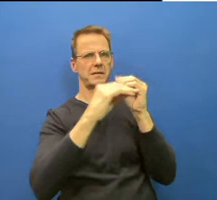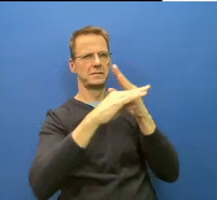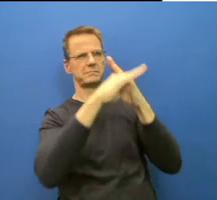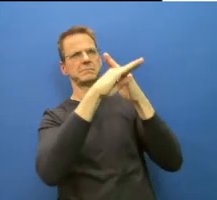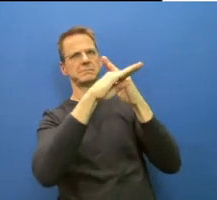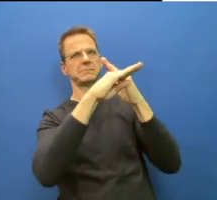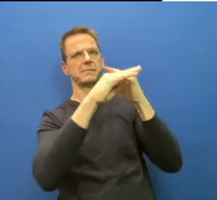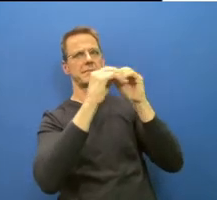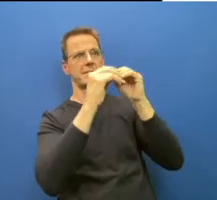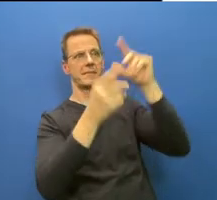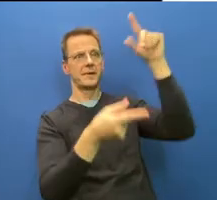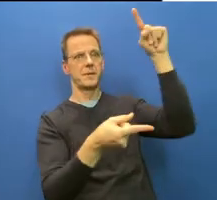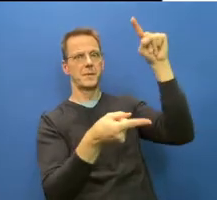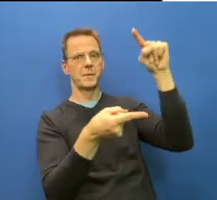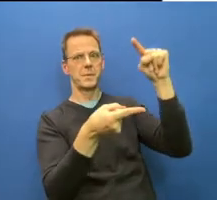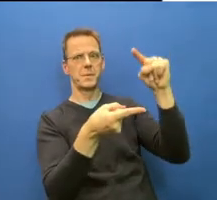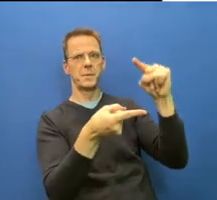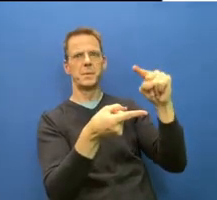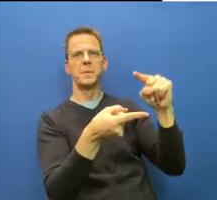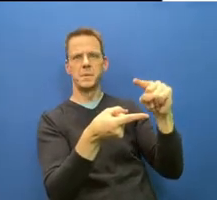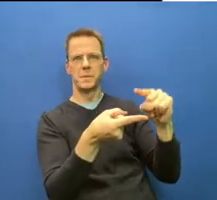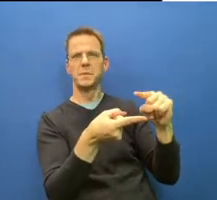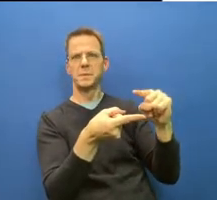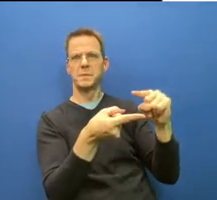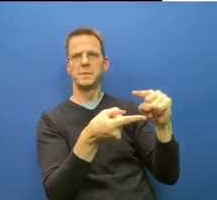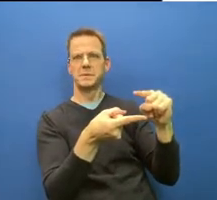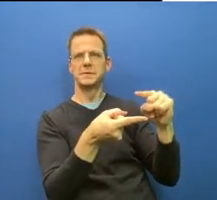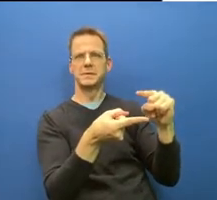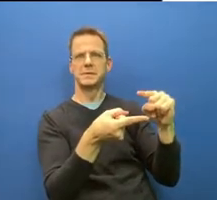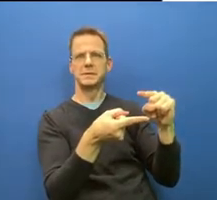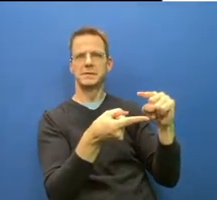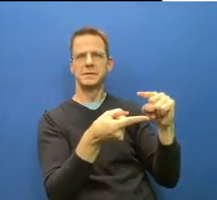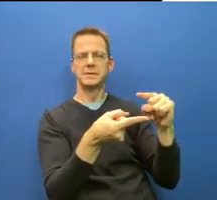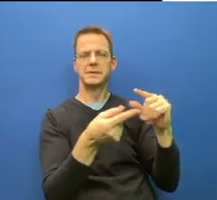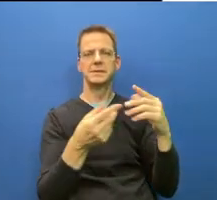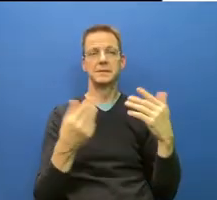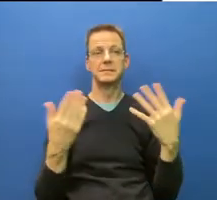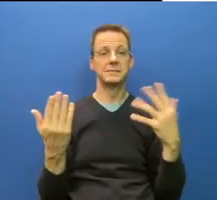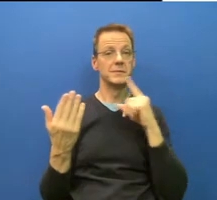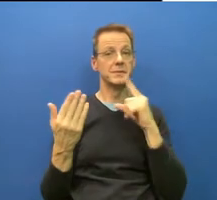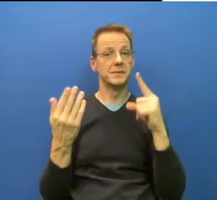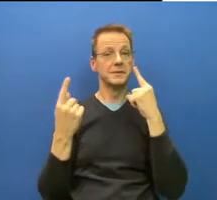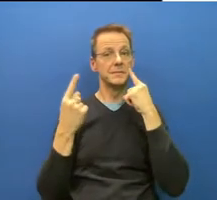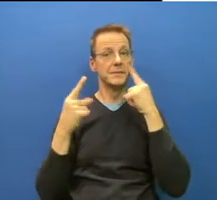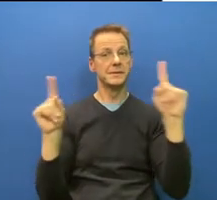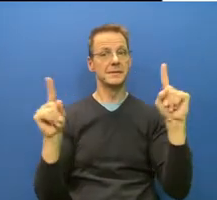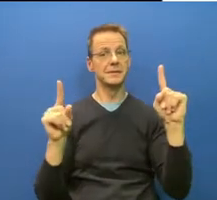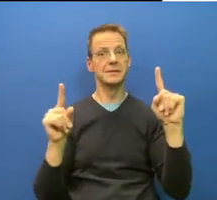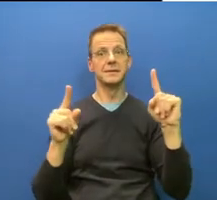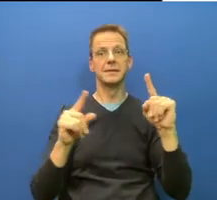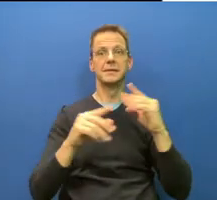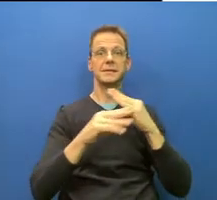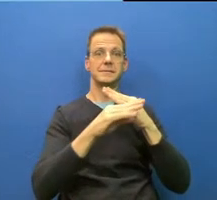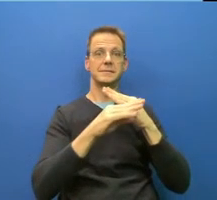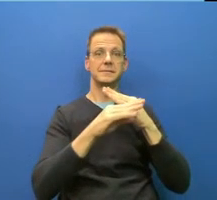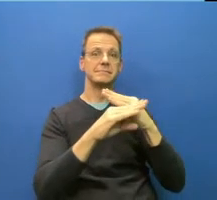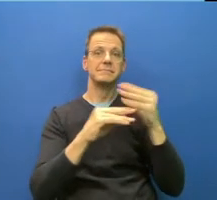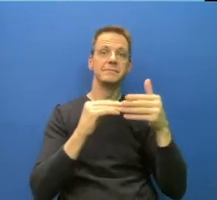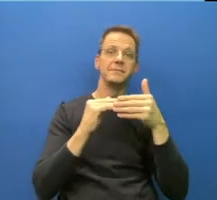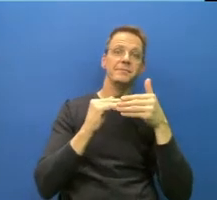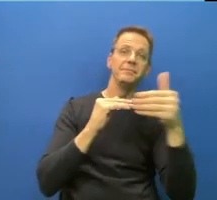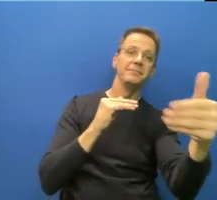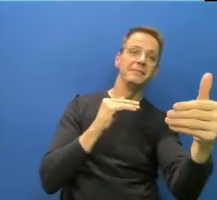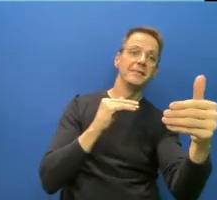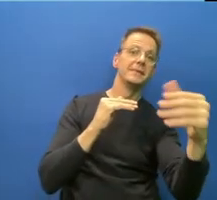really gets much, much lower. But the good thing about, can you show myself, me on the screen?